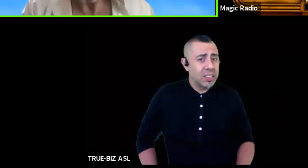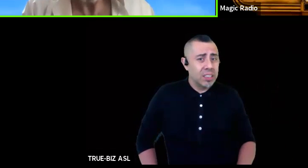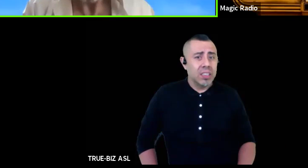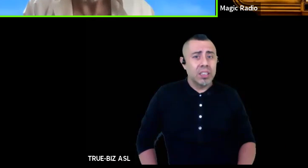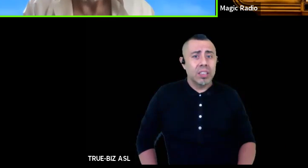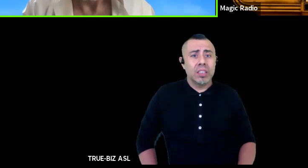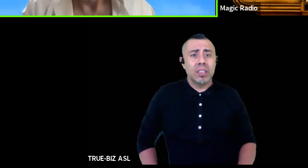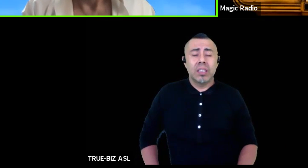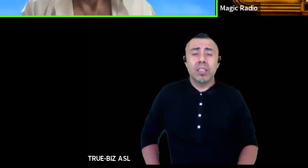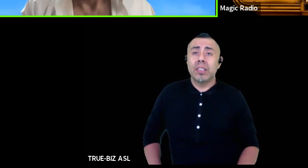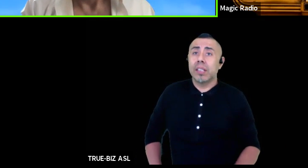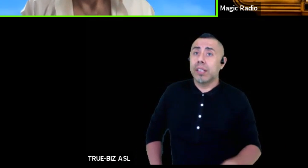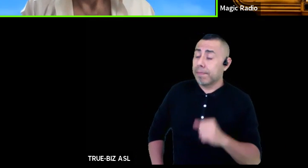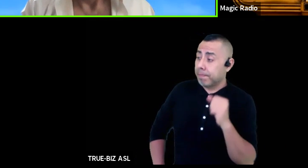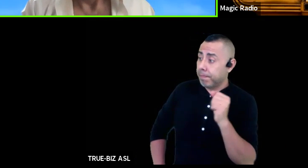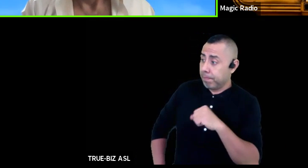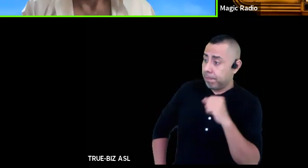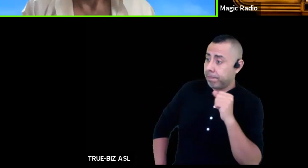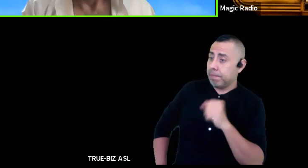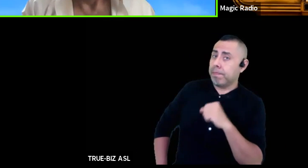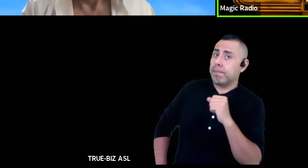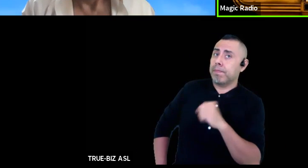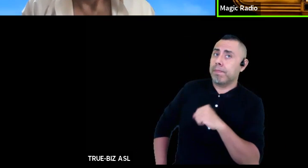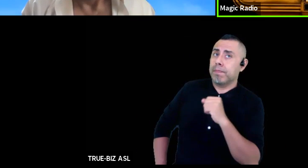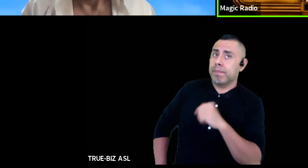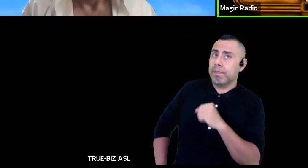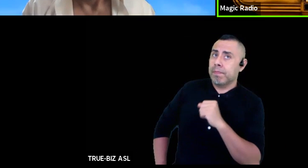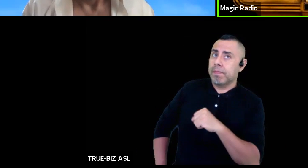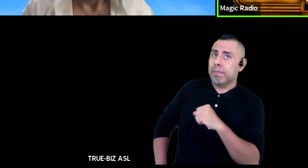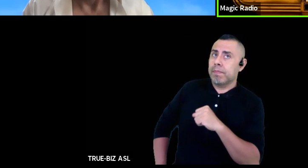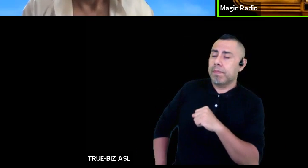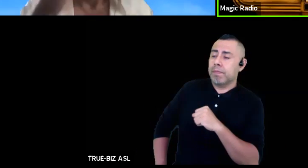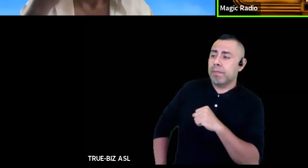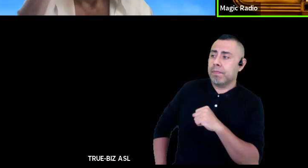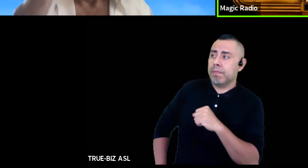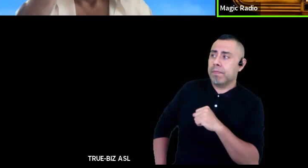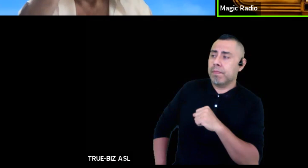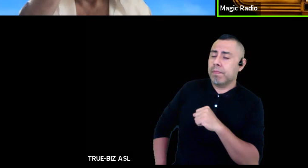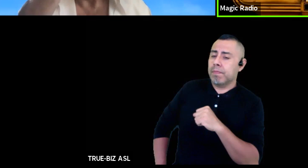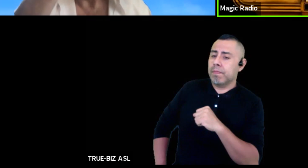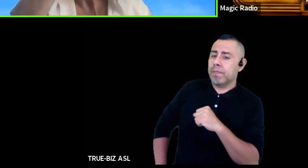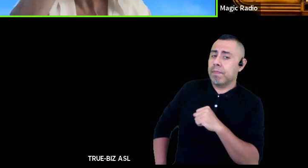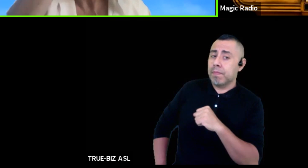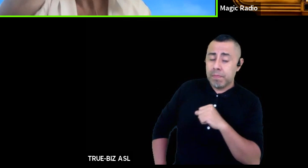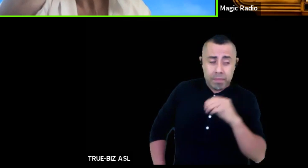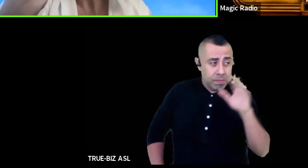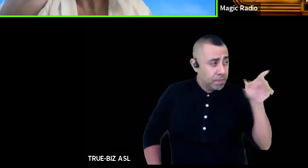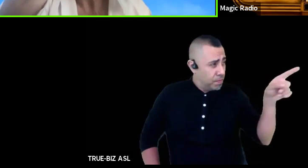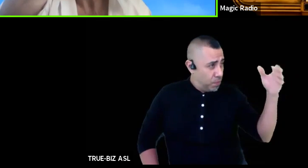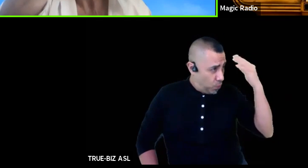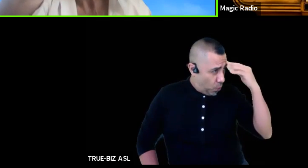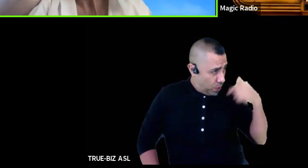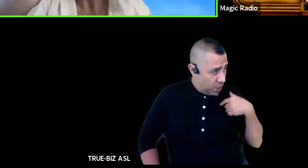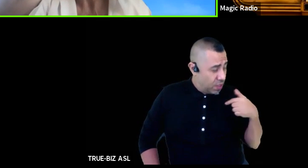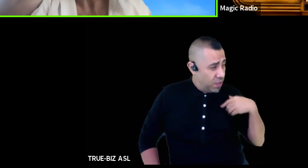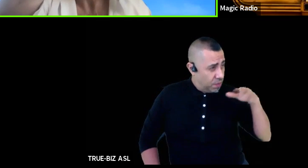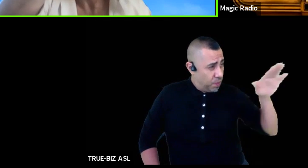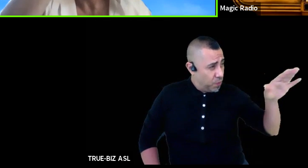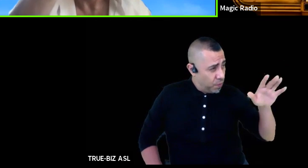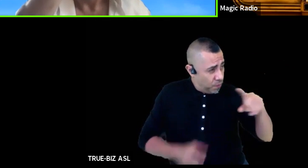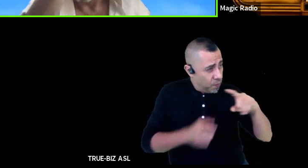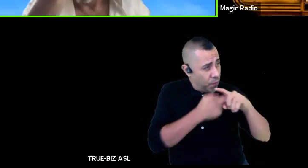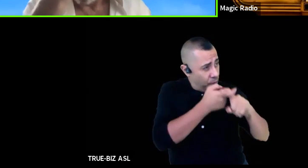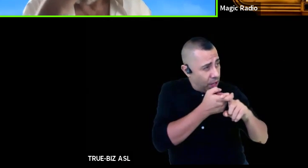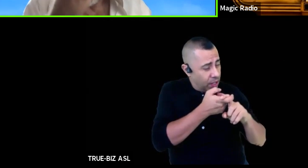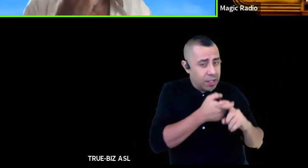yes sounds like you know me am I an old friend of yours? oh god do I believe this is